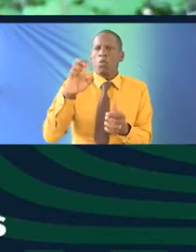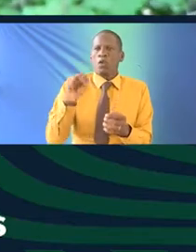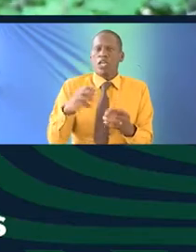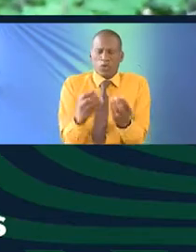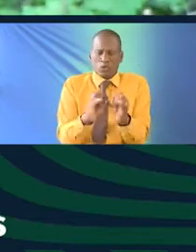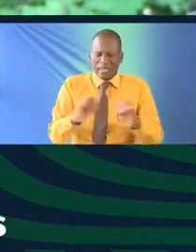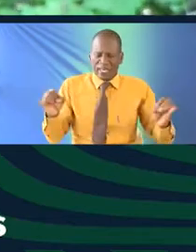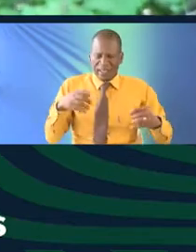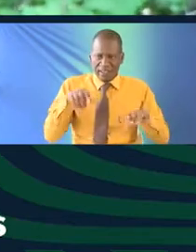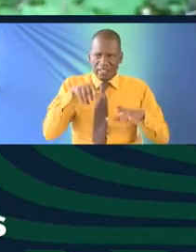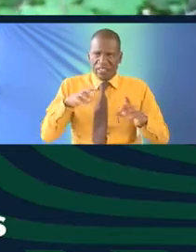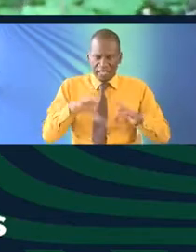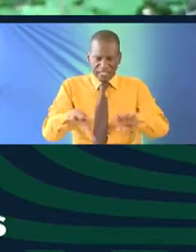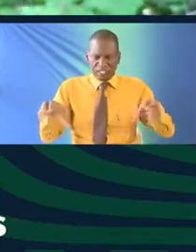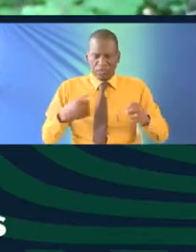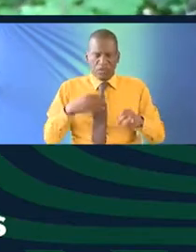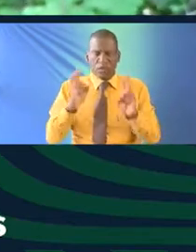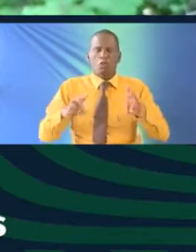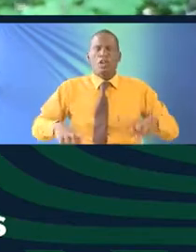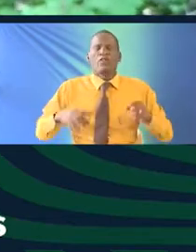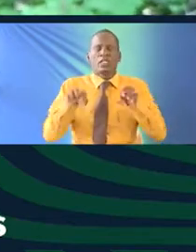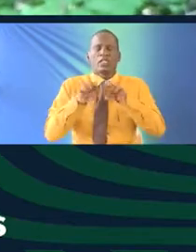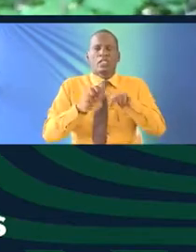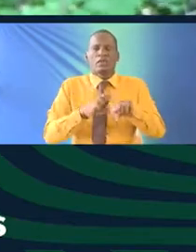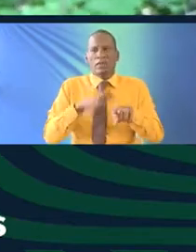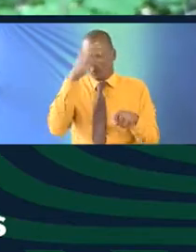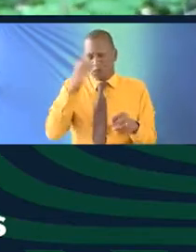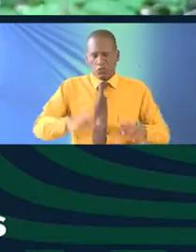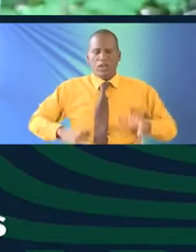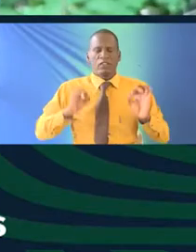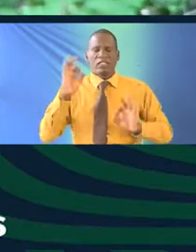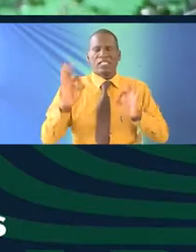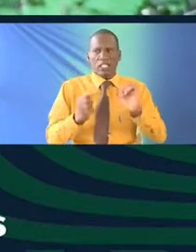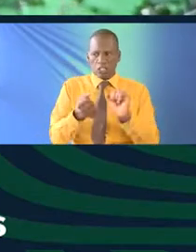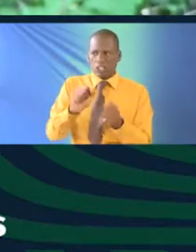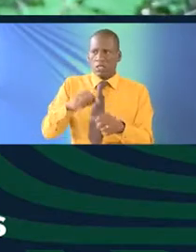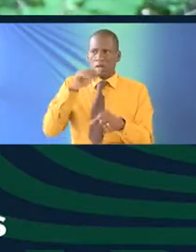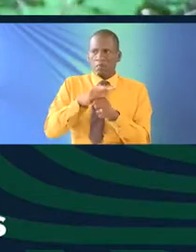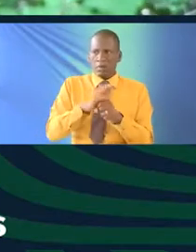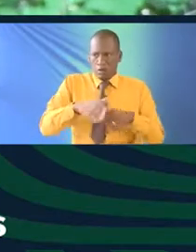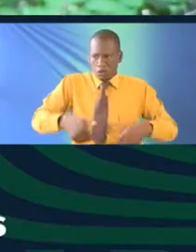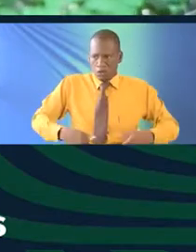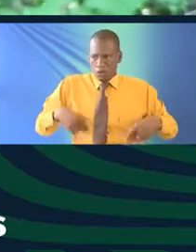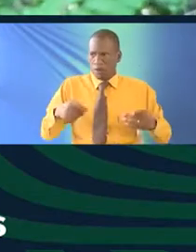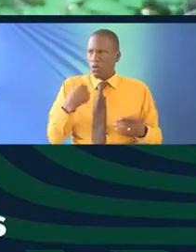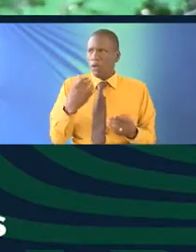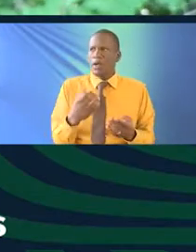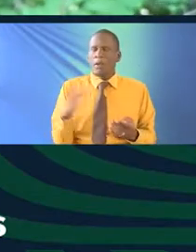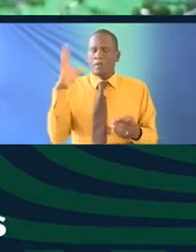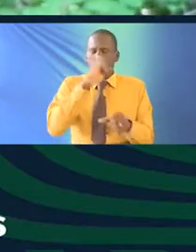system so they can have a regular life. At the same time because of lifestyle changes a lot of young people who are